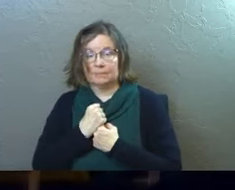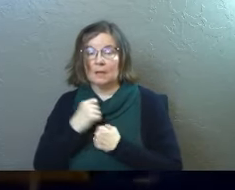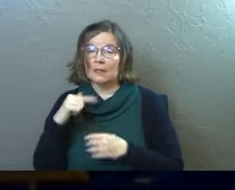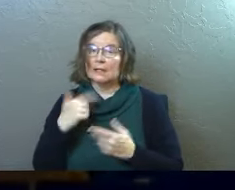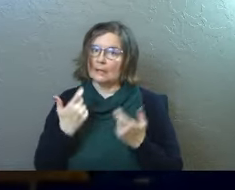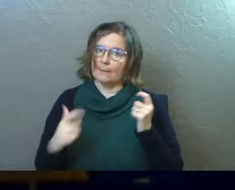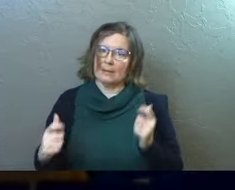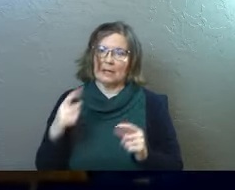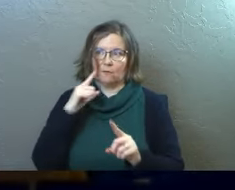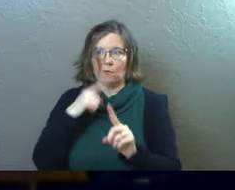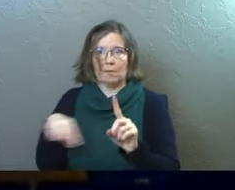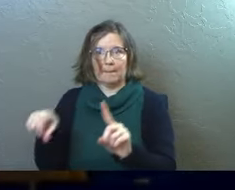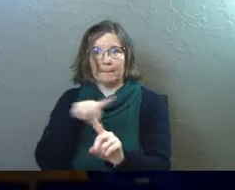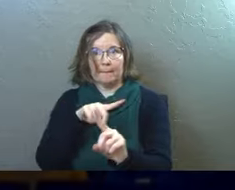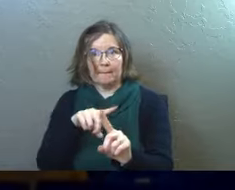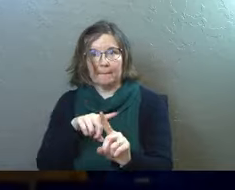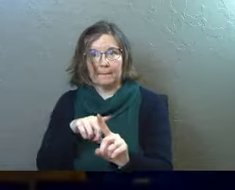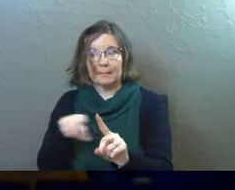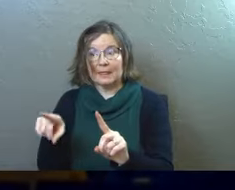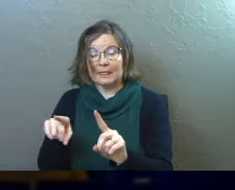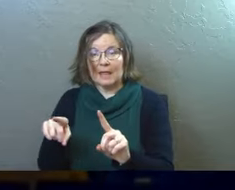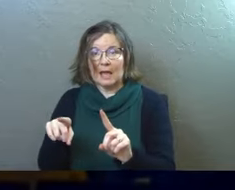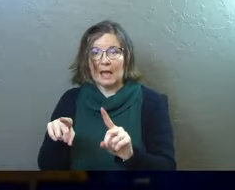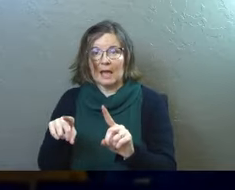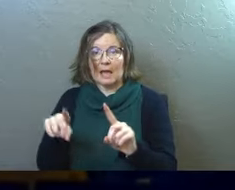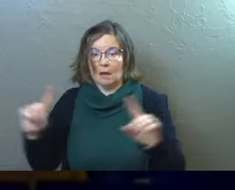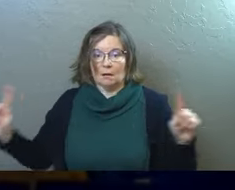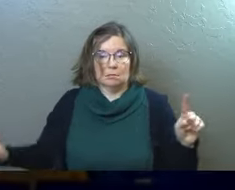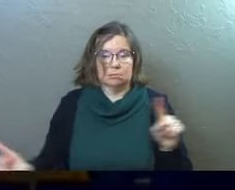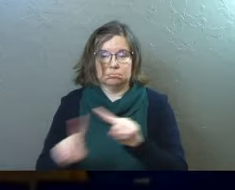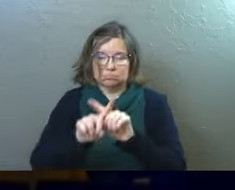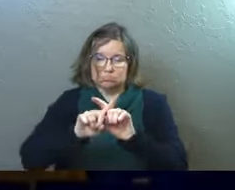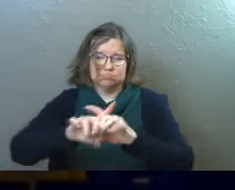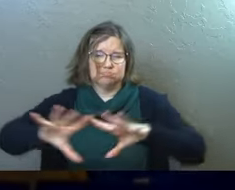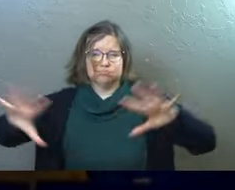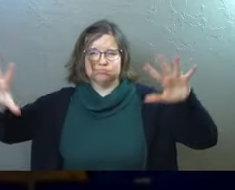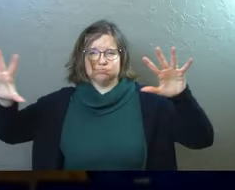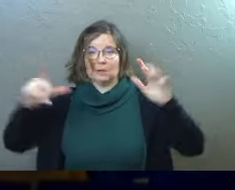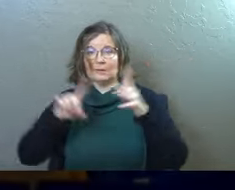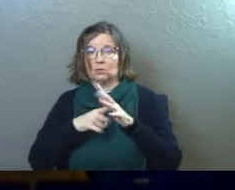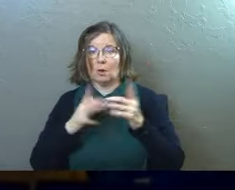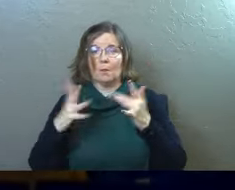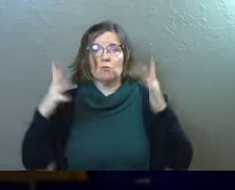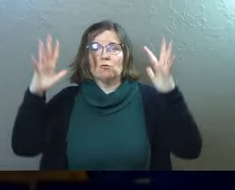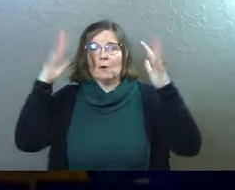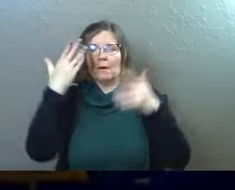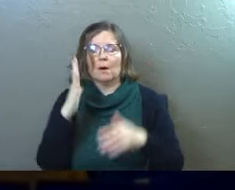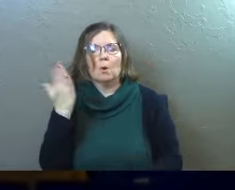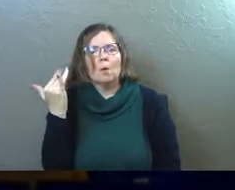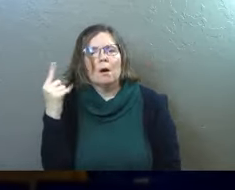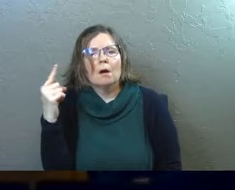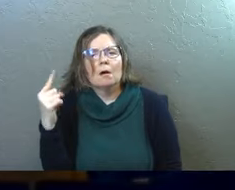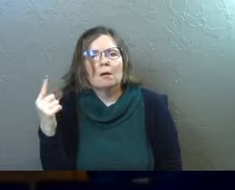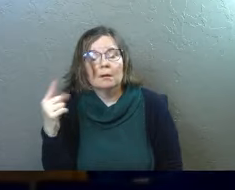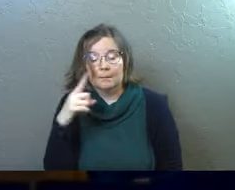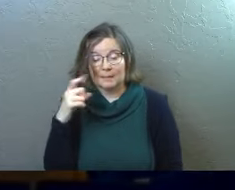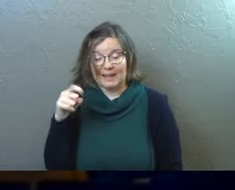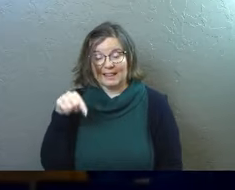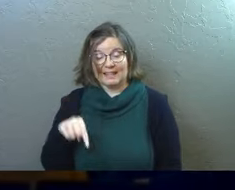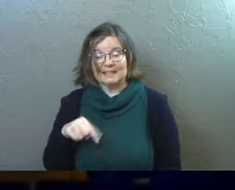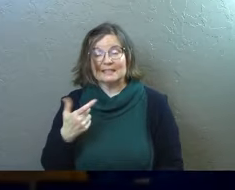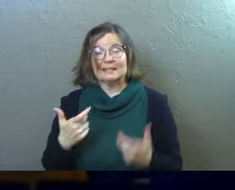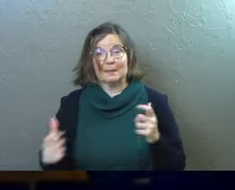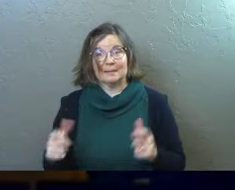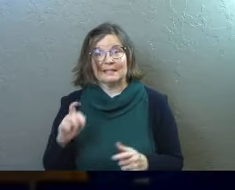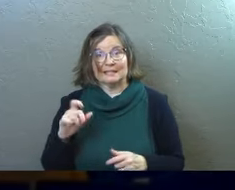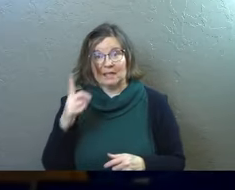This is a big deal for them. They burst onto the scene and they start praising God. Why? Because this